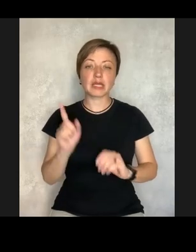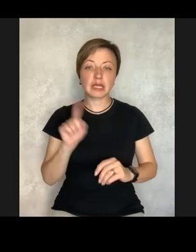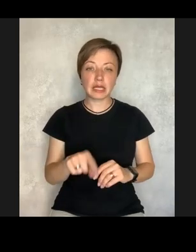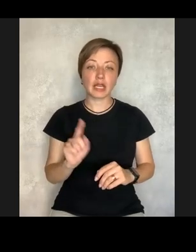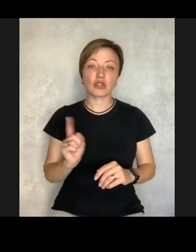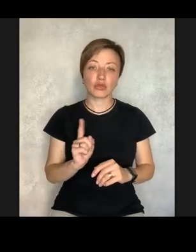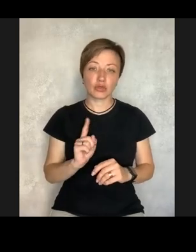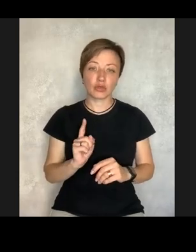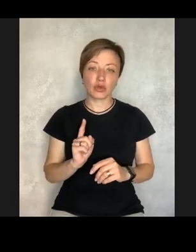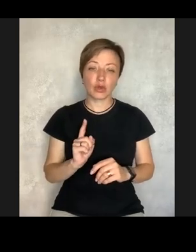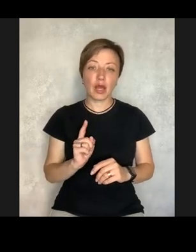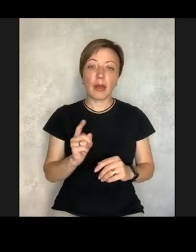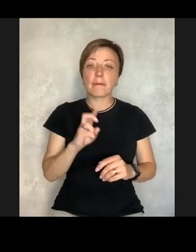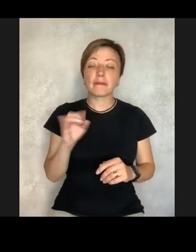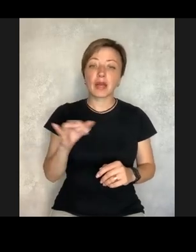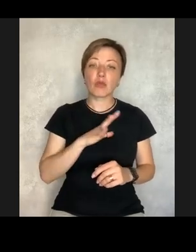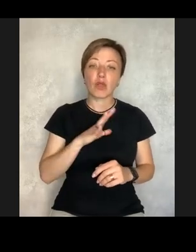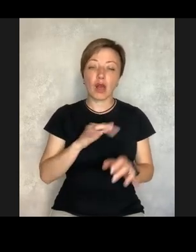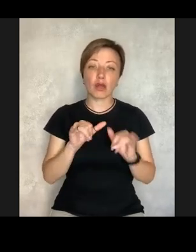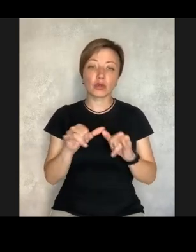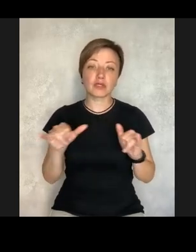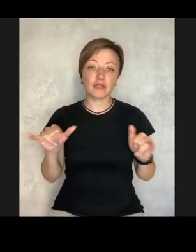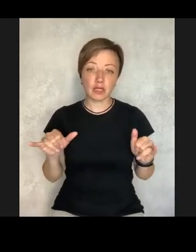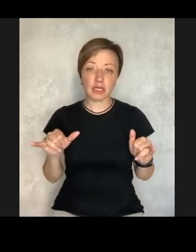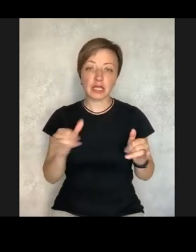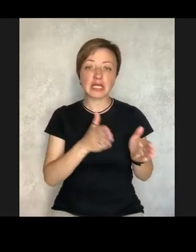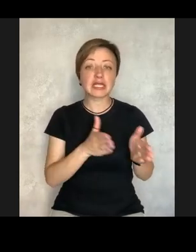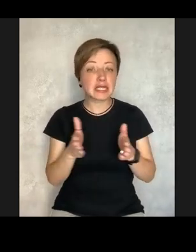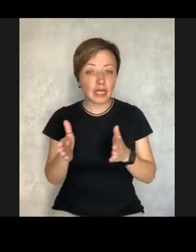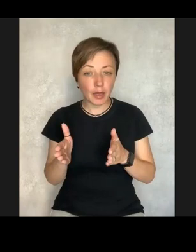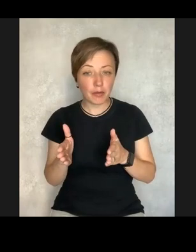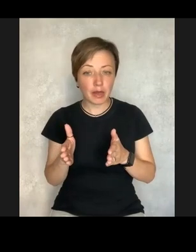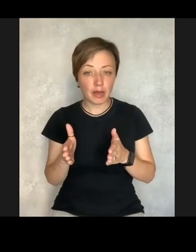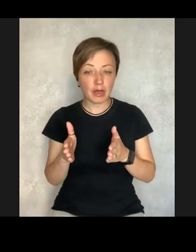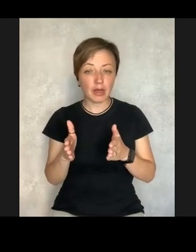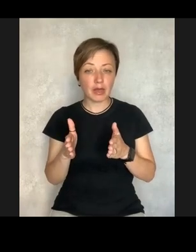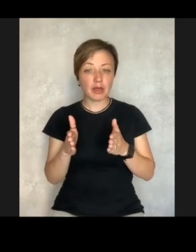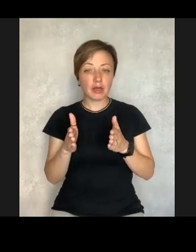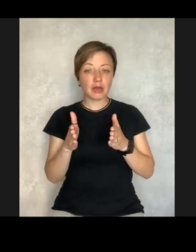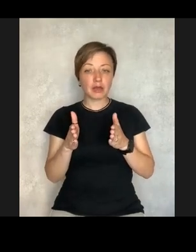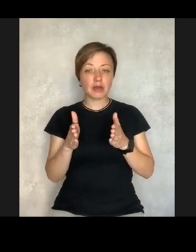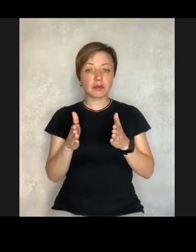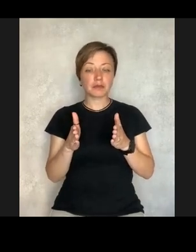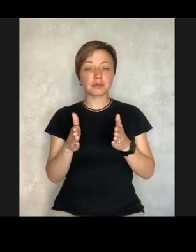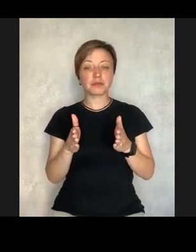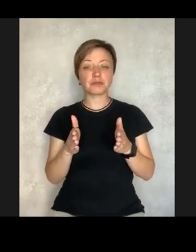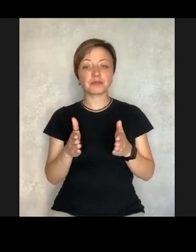understand that if the system of